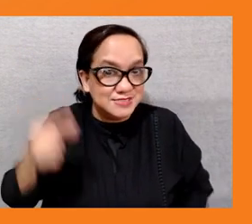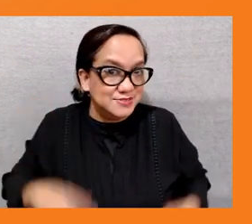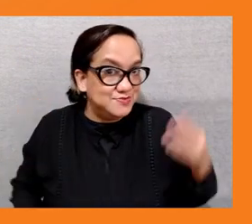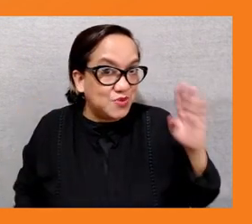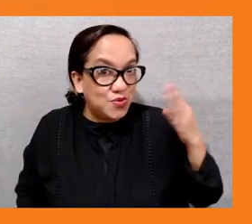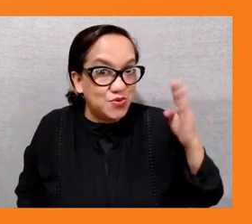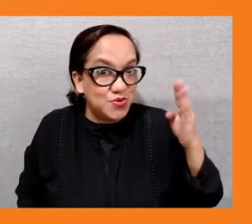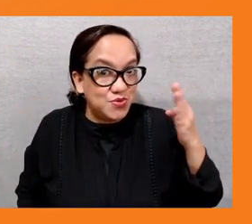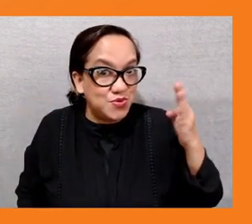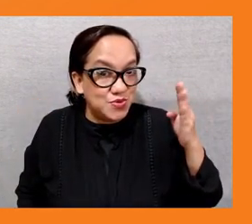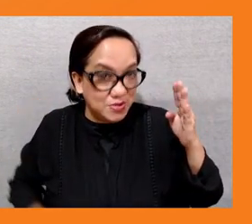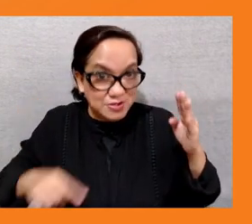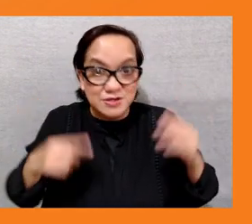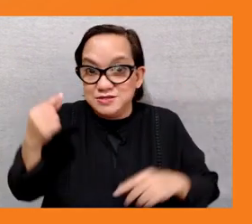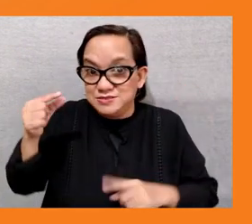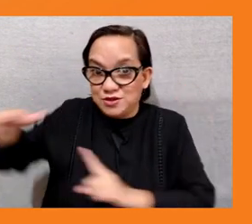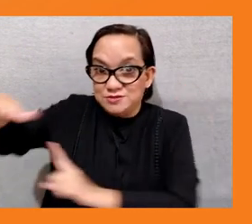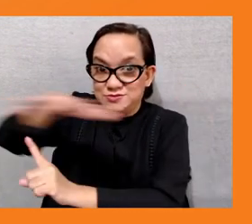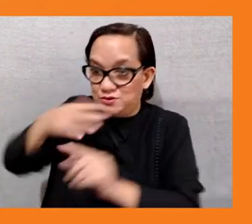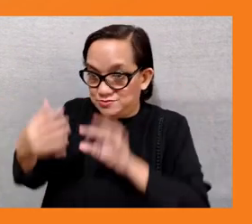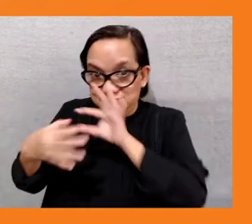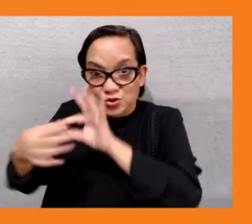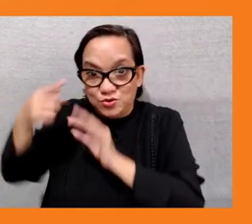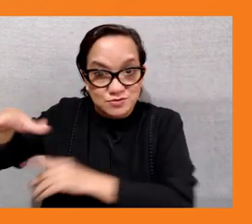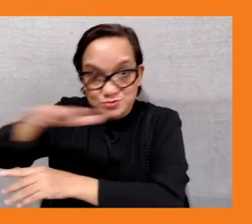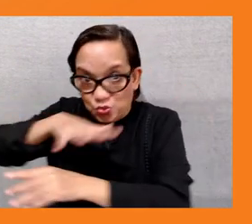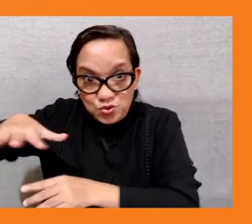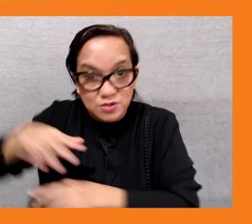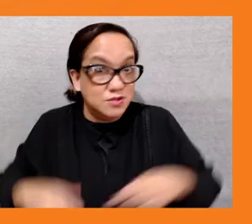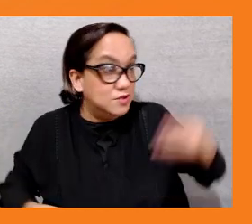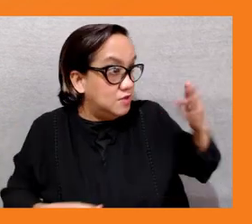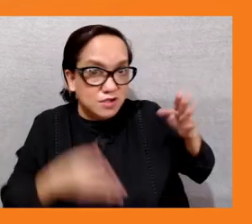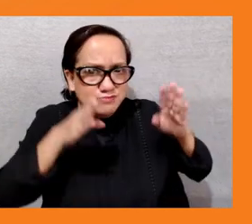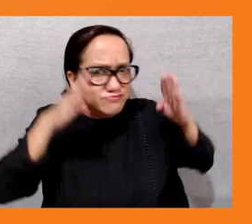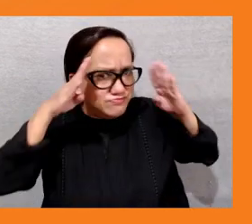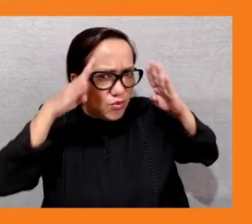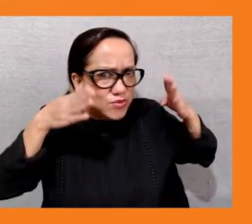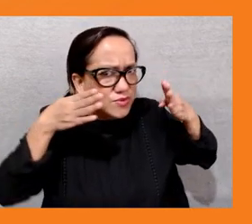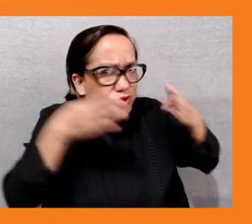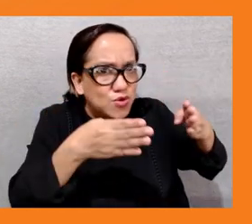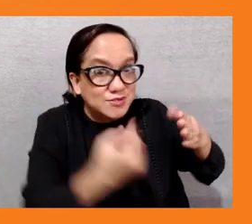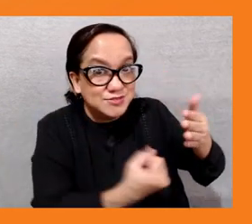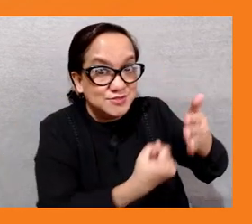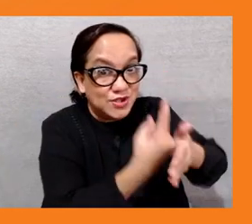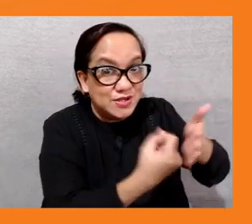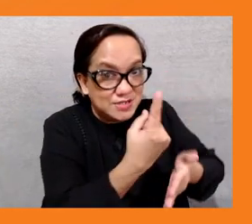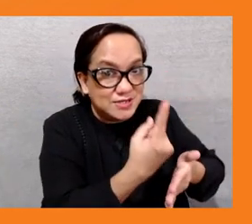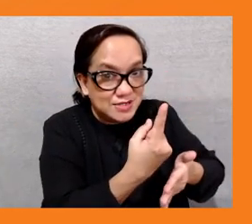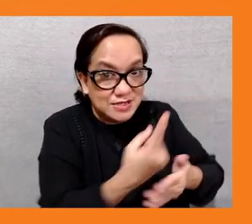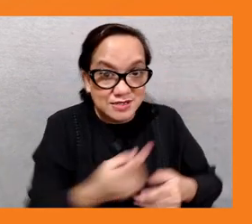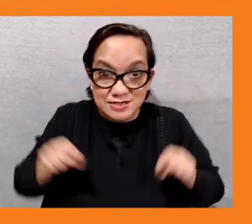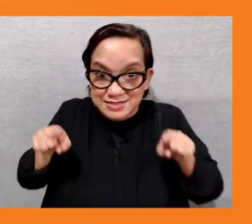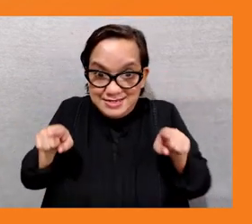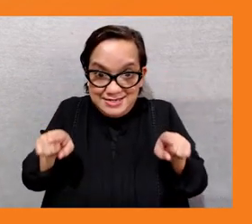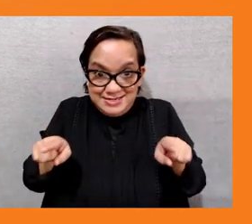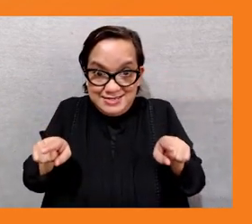analysis used a global macroeconometric model developed by Cambridge econometrics to quantify the employment impact of a package